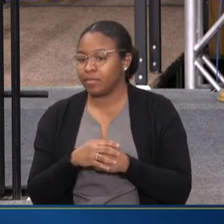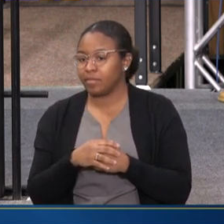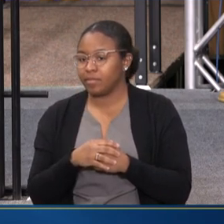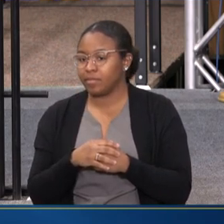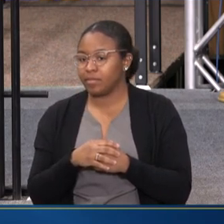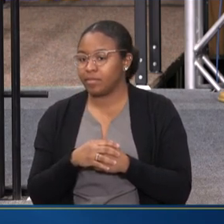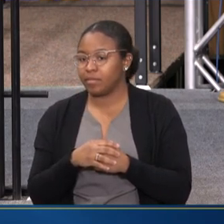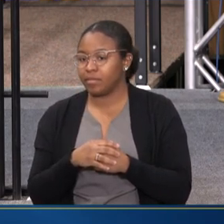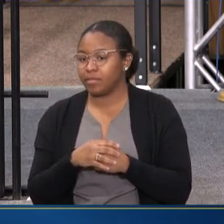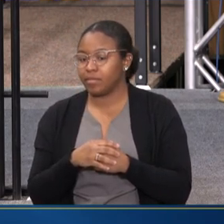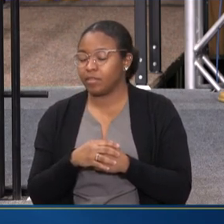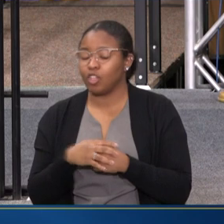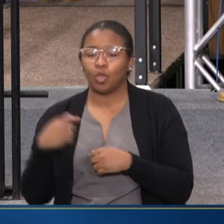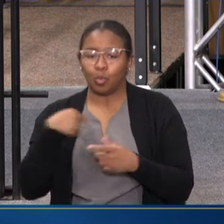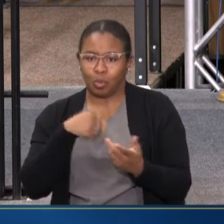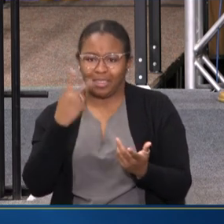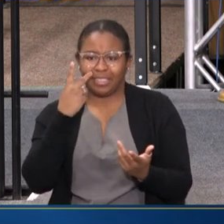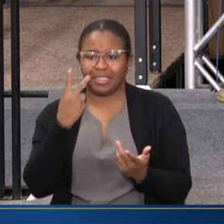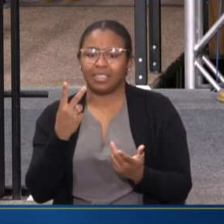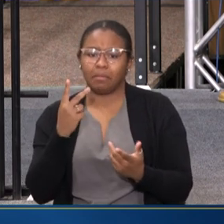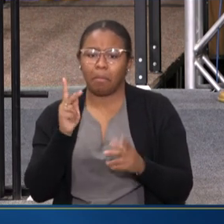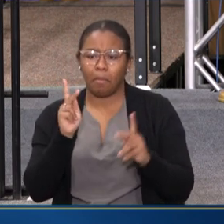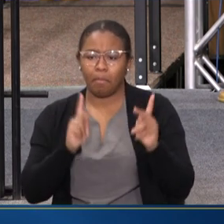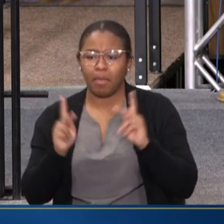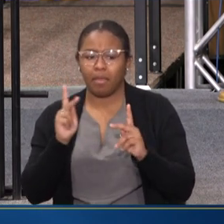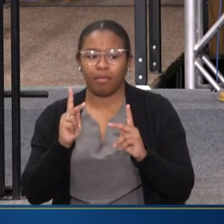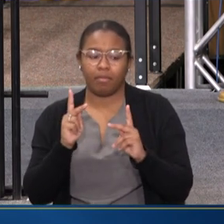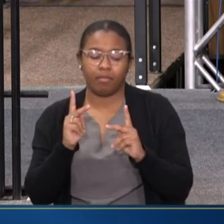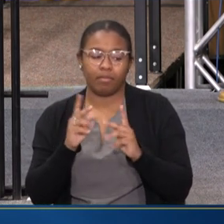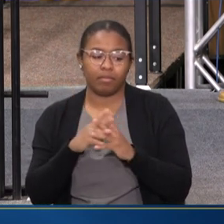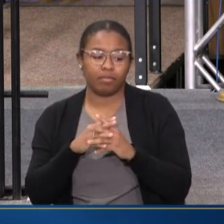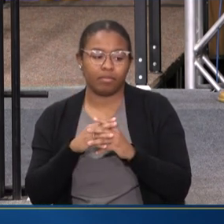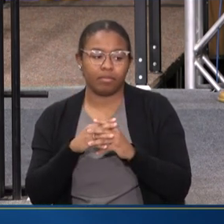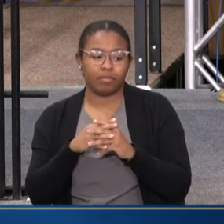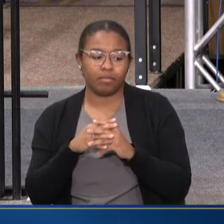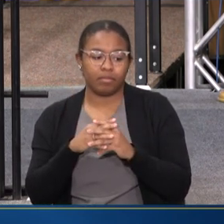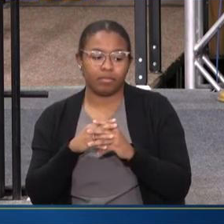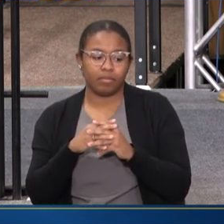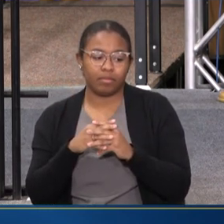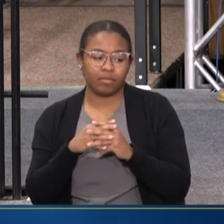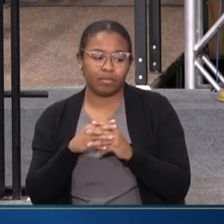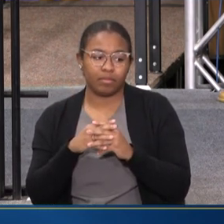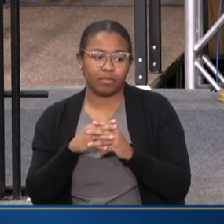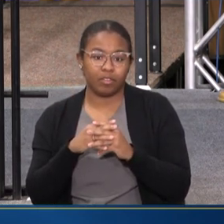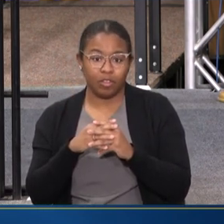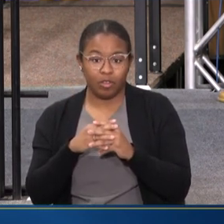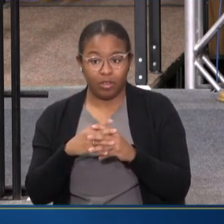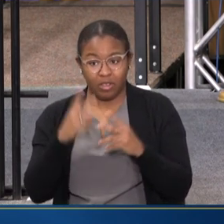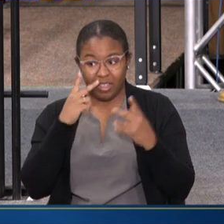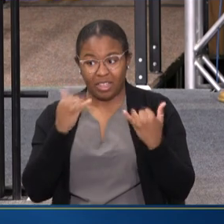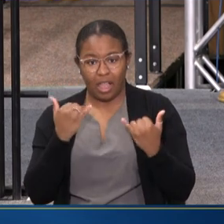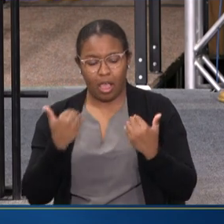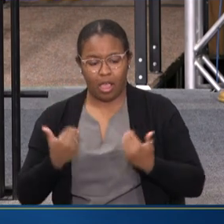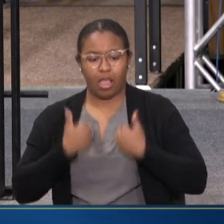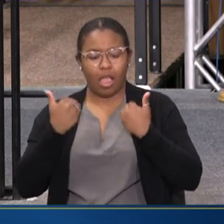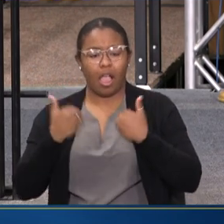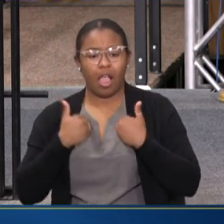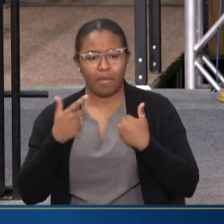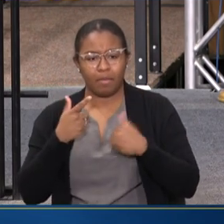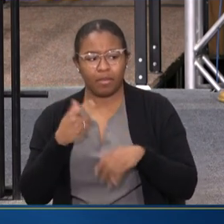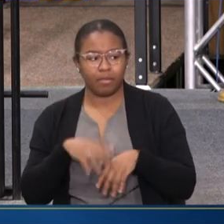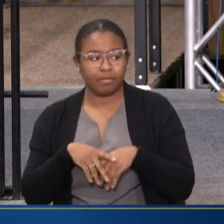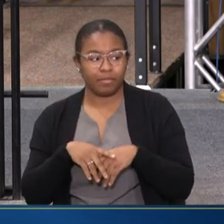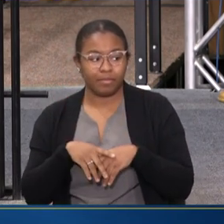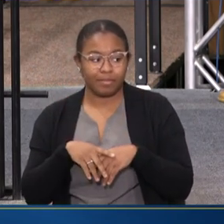WE ARE SEEING PEOPLE CALL, ACTUALLY WHAT WE'RE SEEING IS YOUNG PEOPLE CALL, ACTUALLY